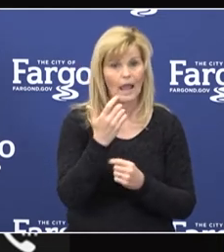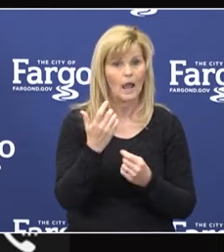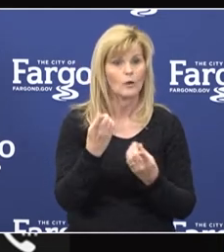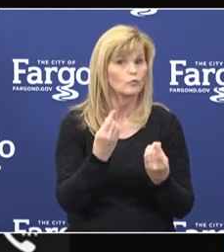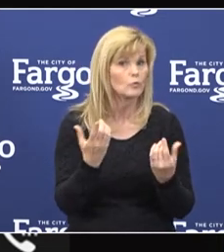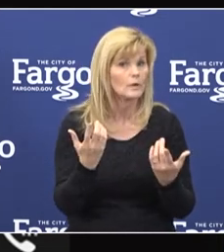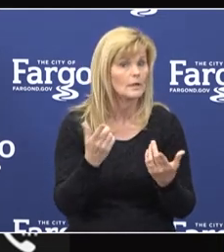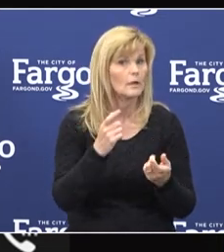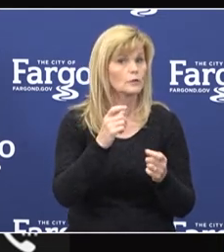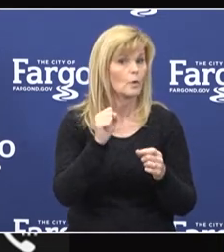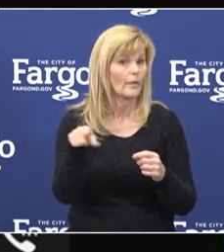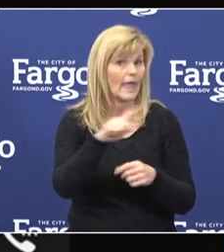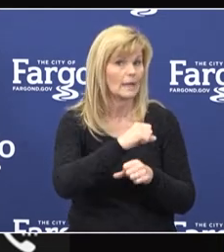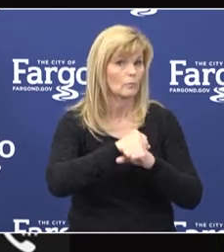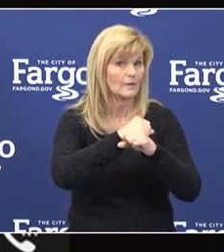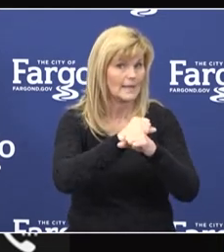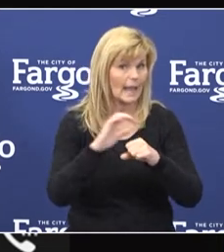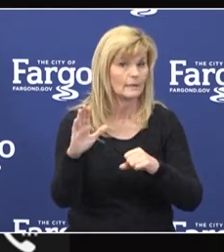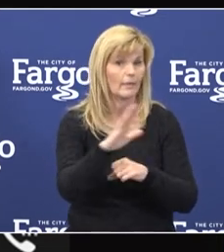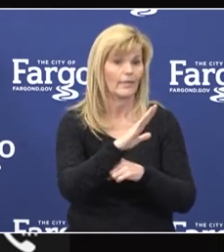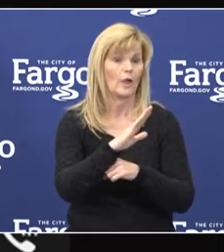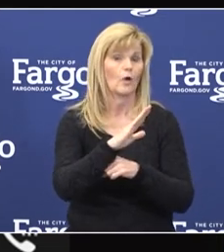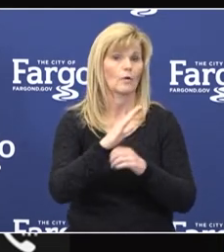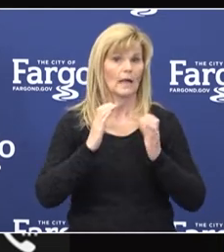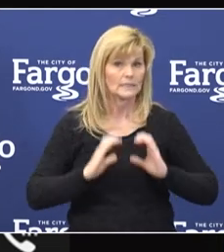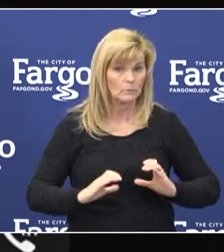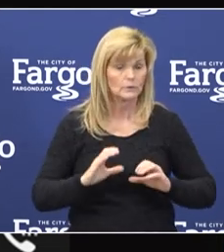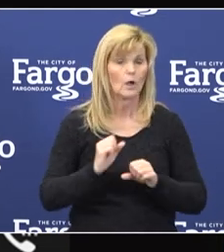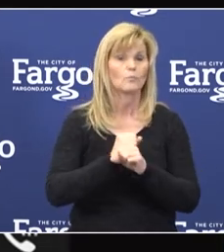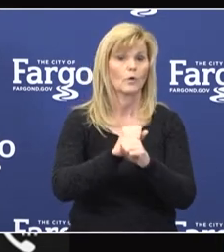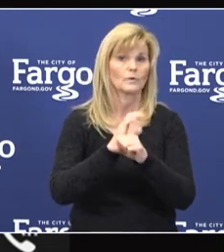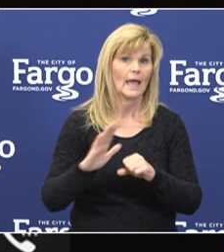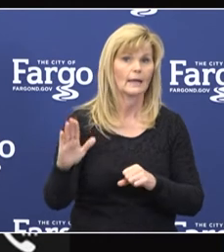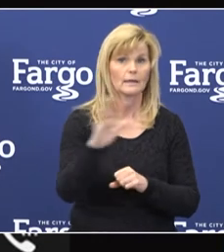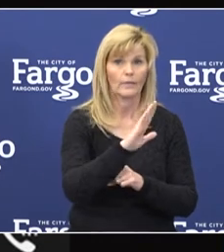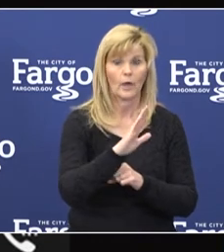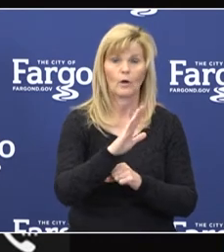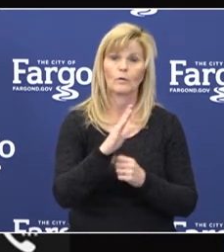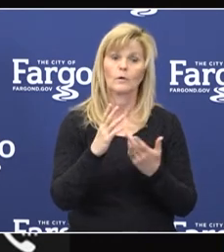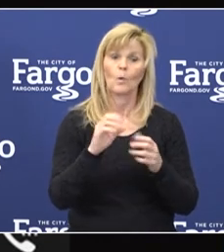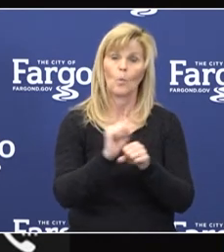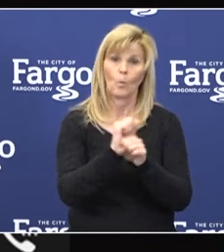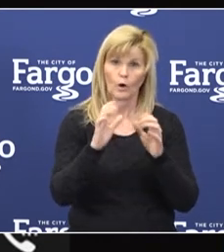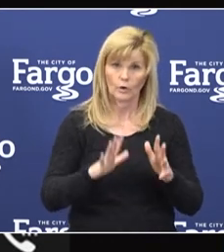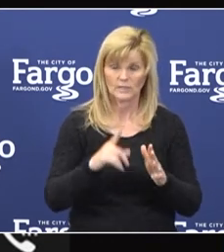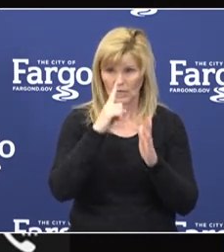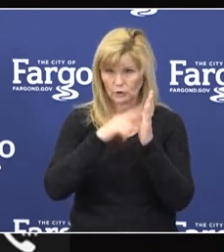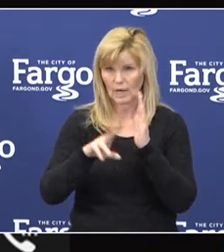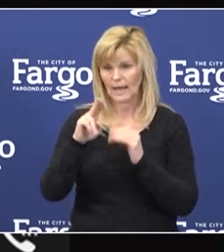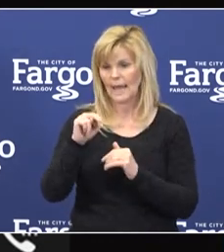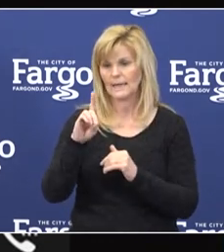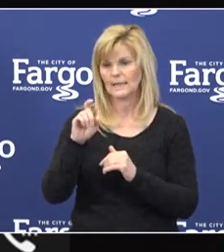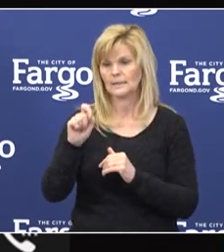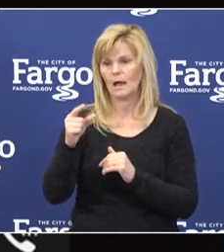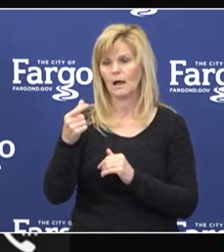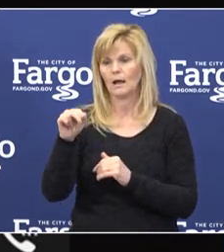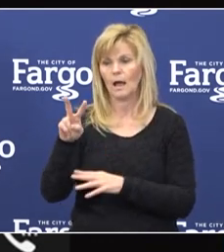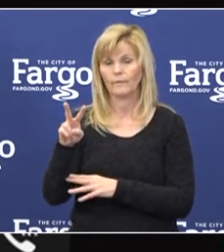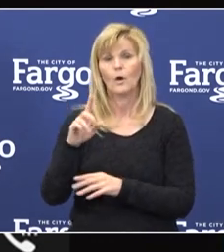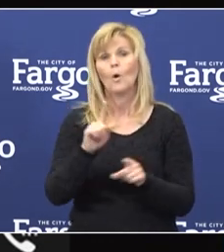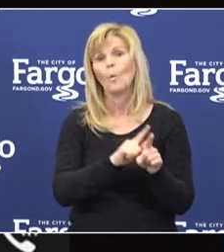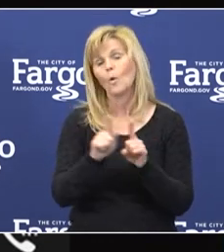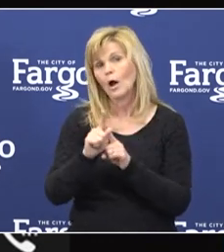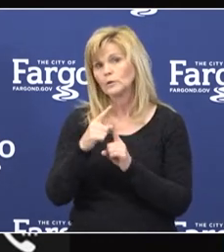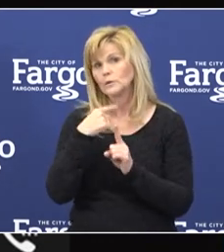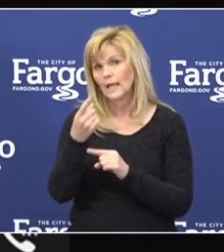customers, and to check out ndresponse.gov. Also encourage the businesses to check